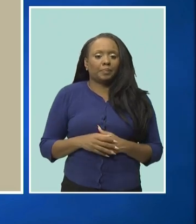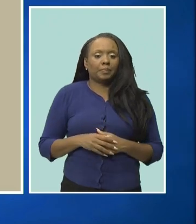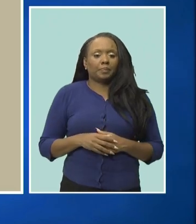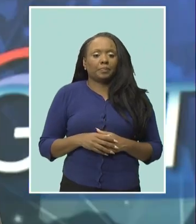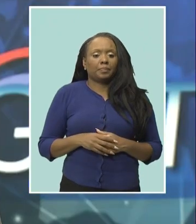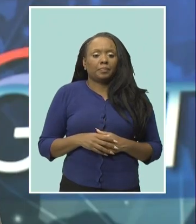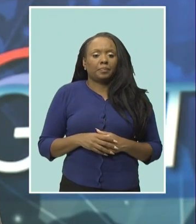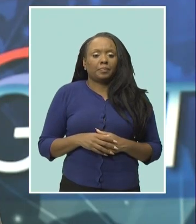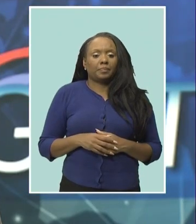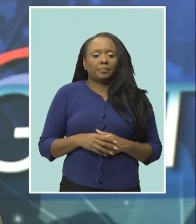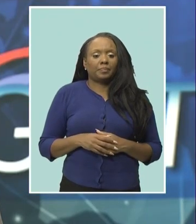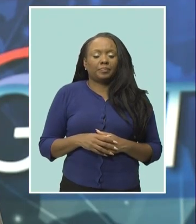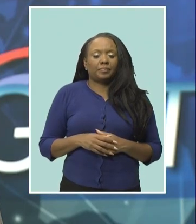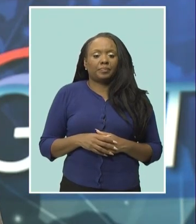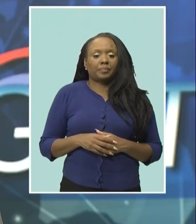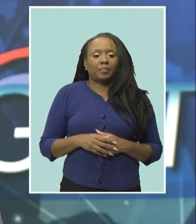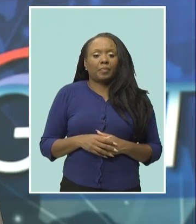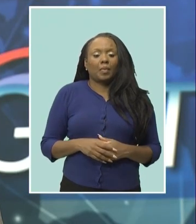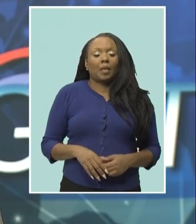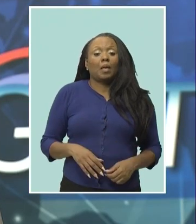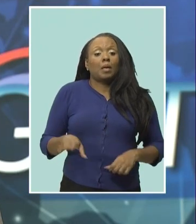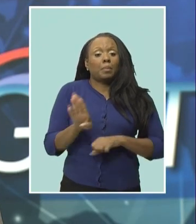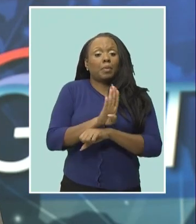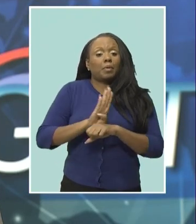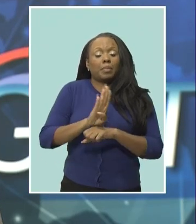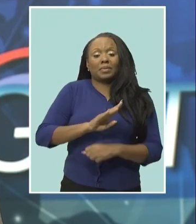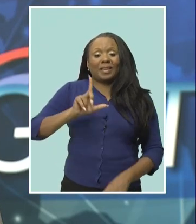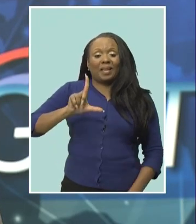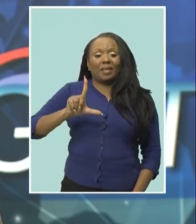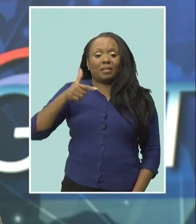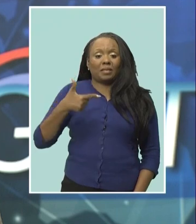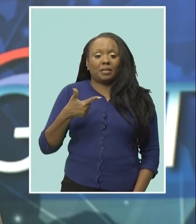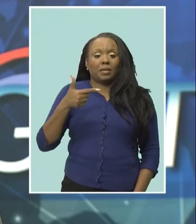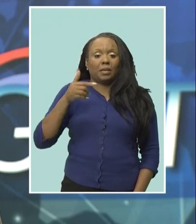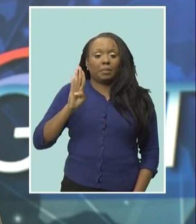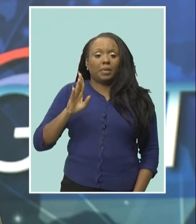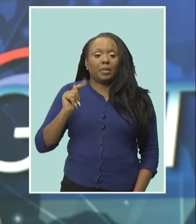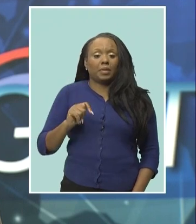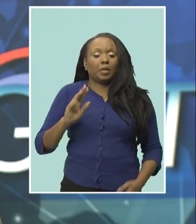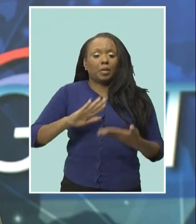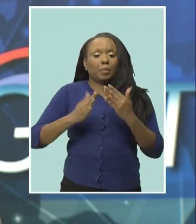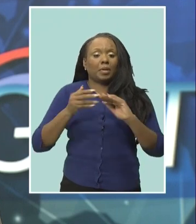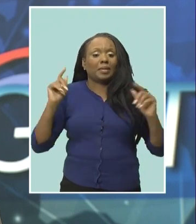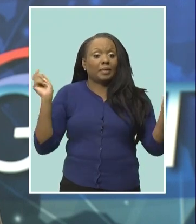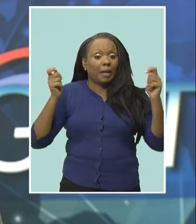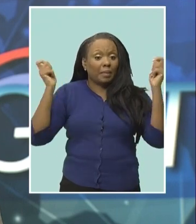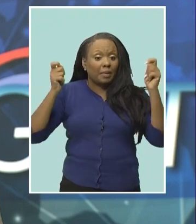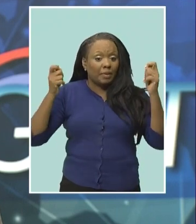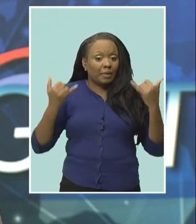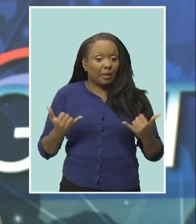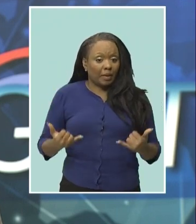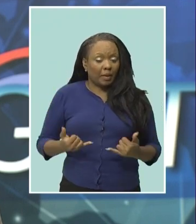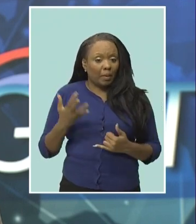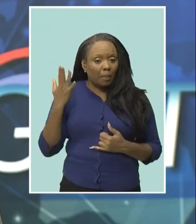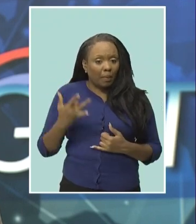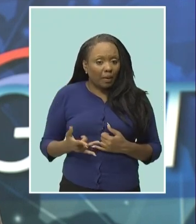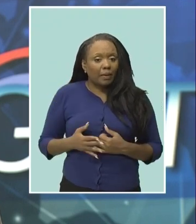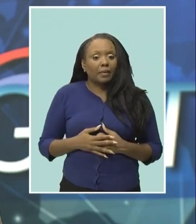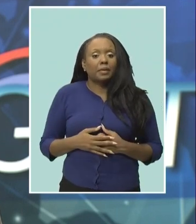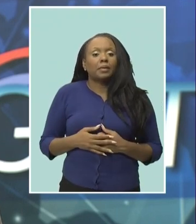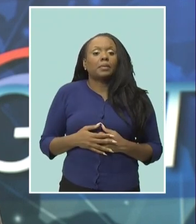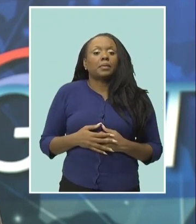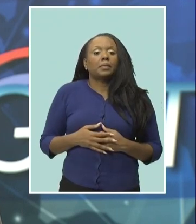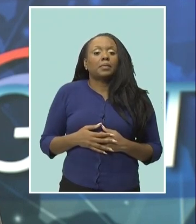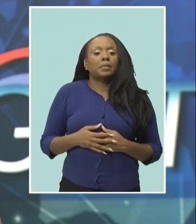act the local LGBT community is celebrating the high court's decision to strike down laws that